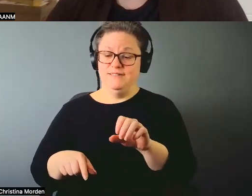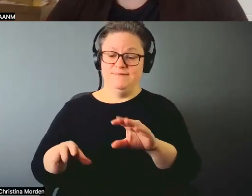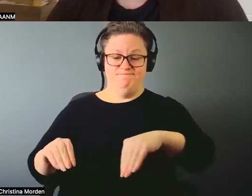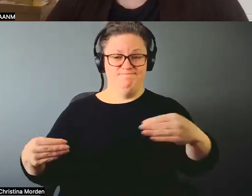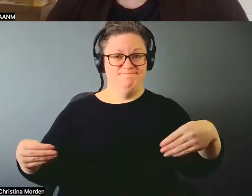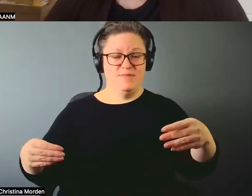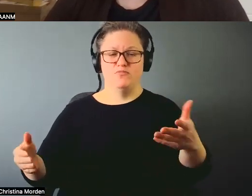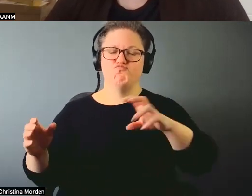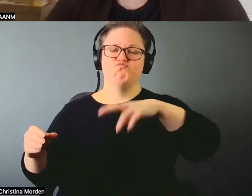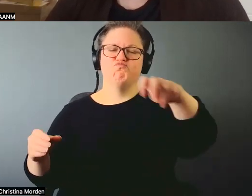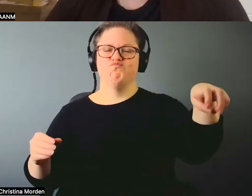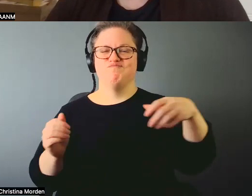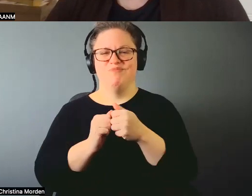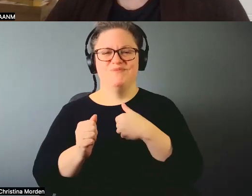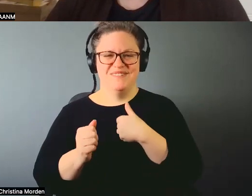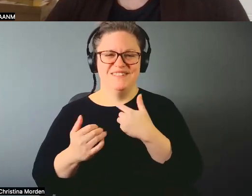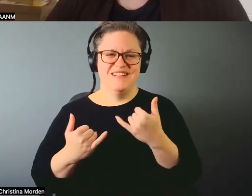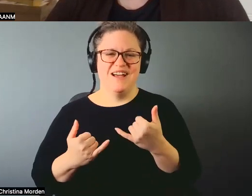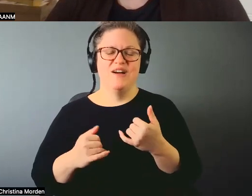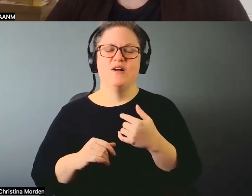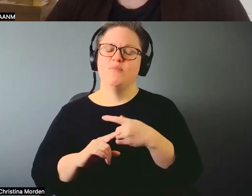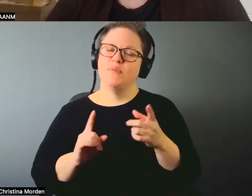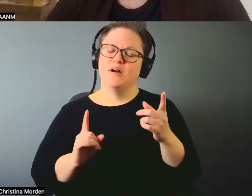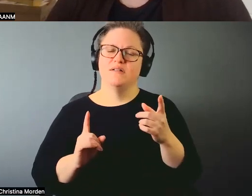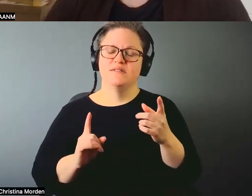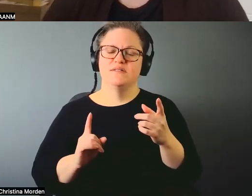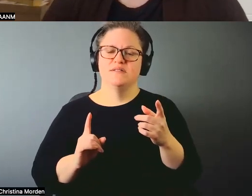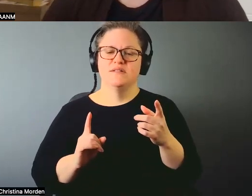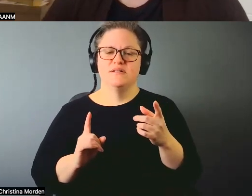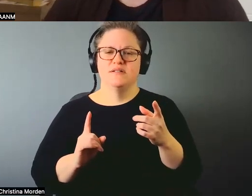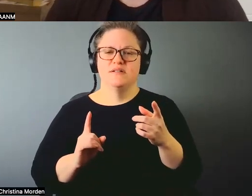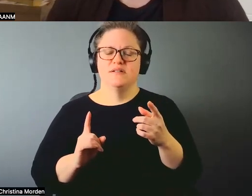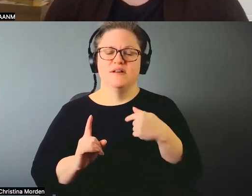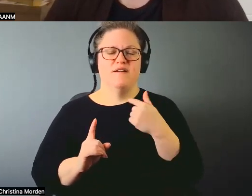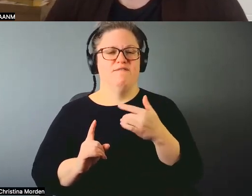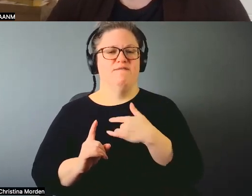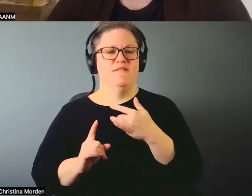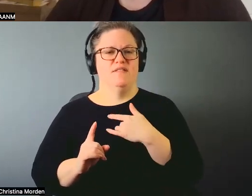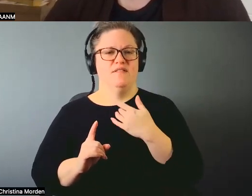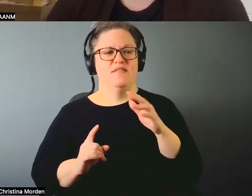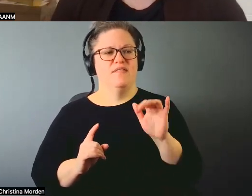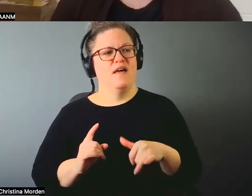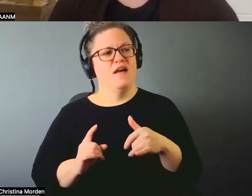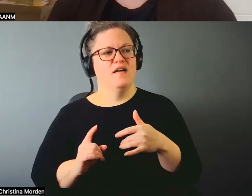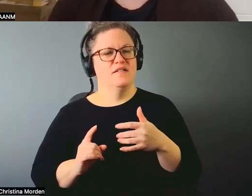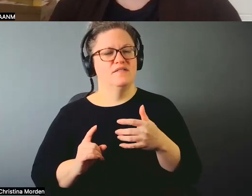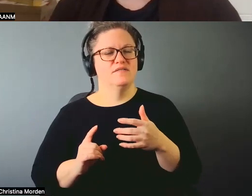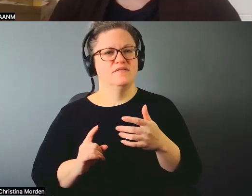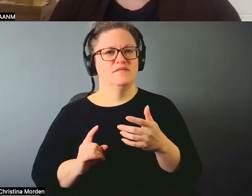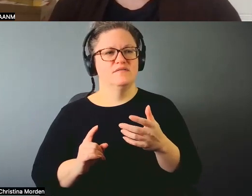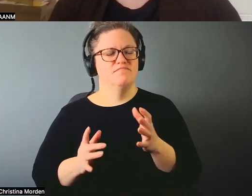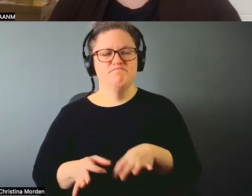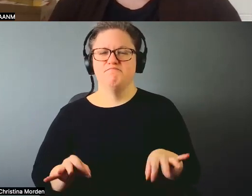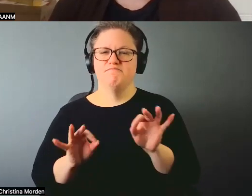But, you know, those rituals for me are really about bringing